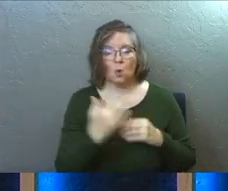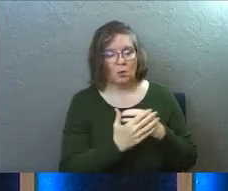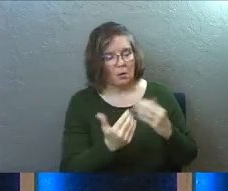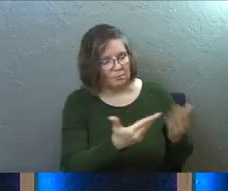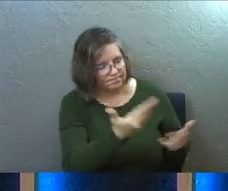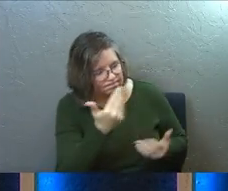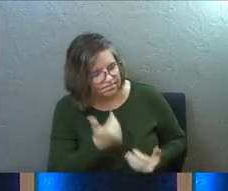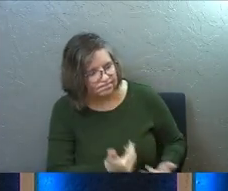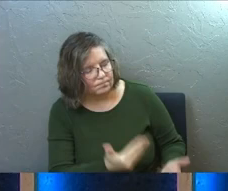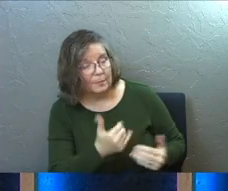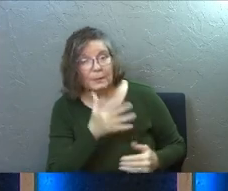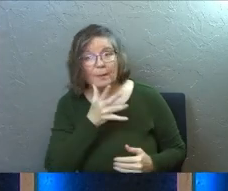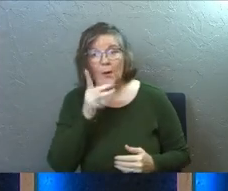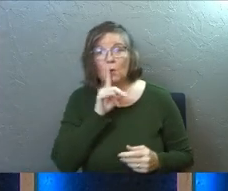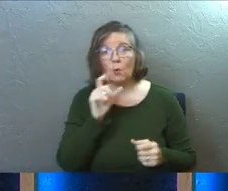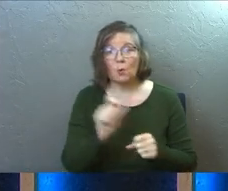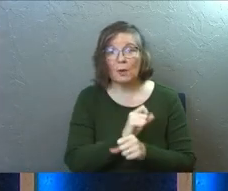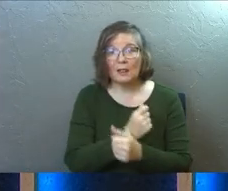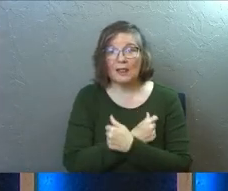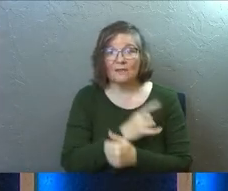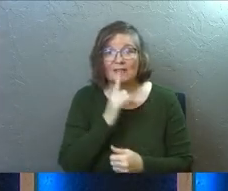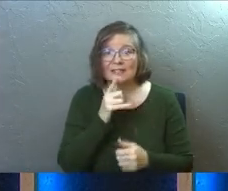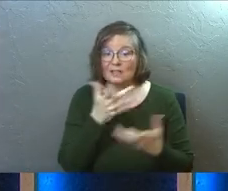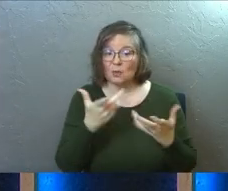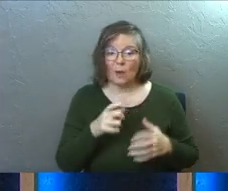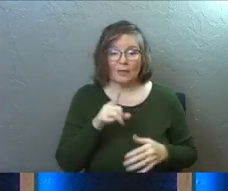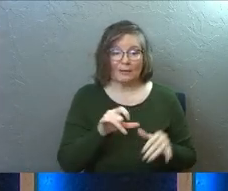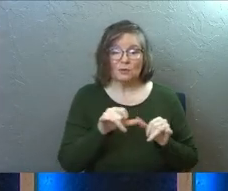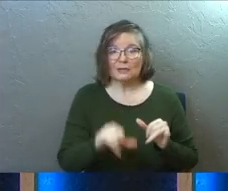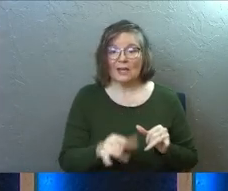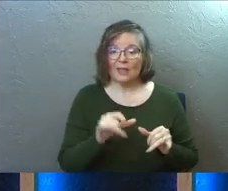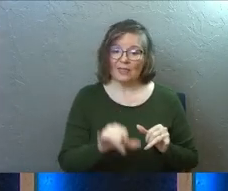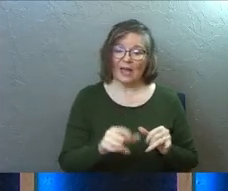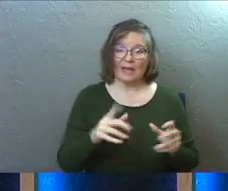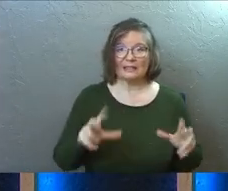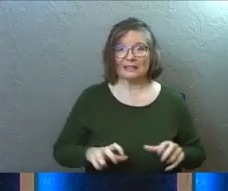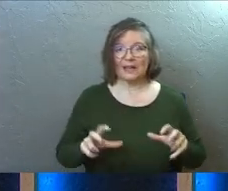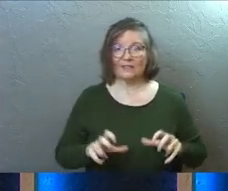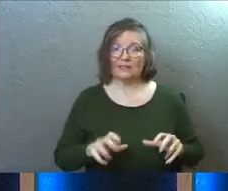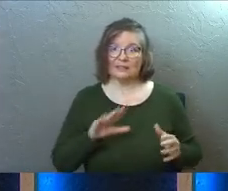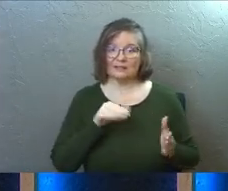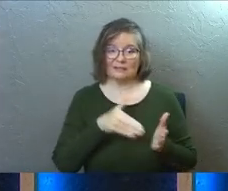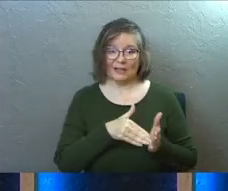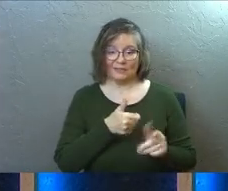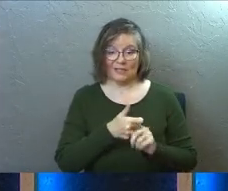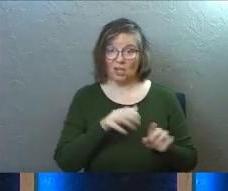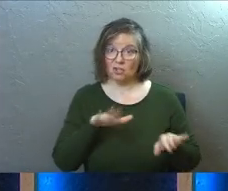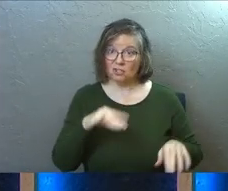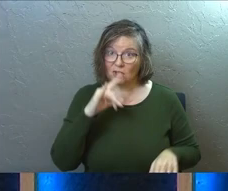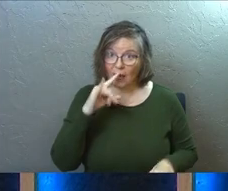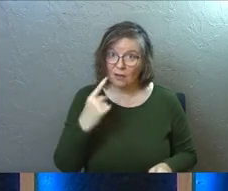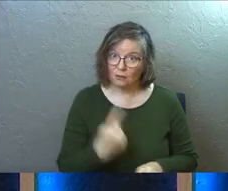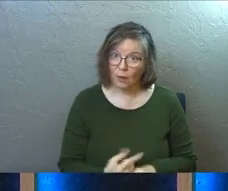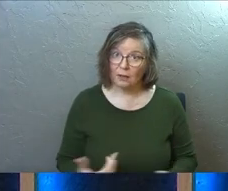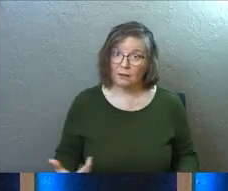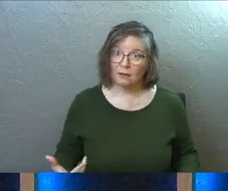us out because a parent who really loves their kids does not want them to say that selfish, self-centered child. Yes.